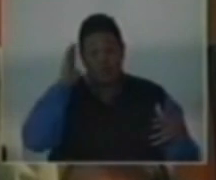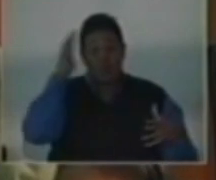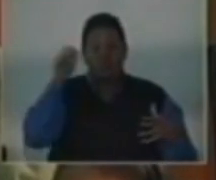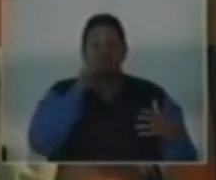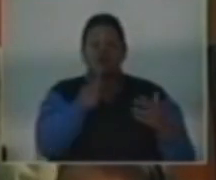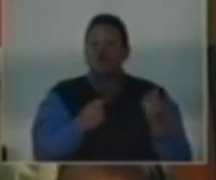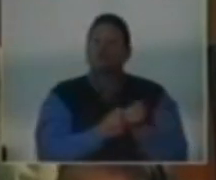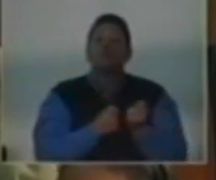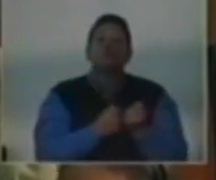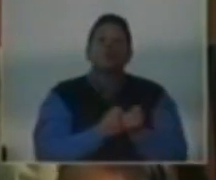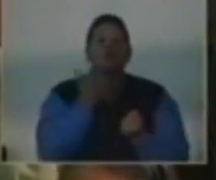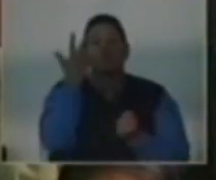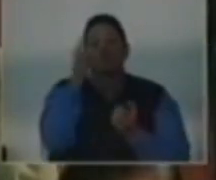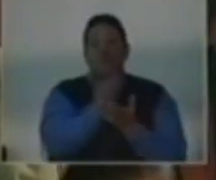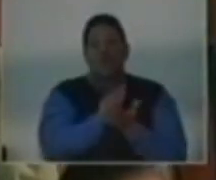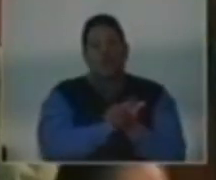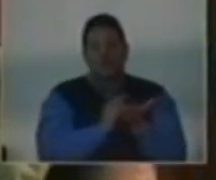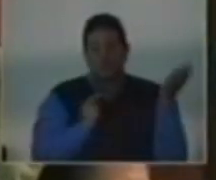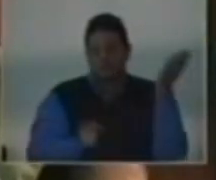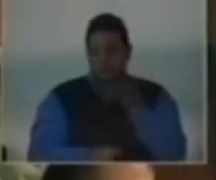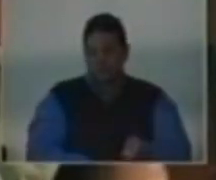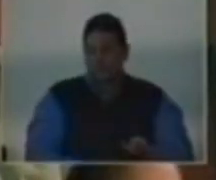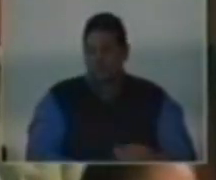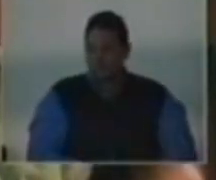support the three bills brought here.